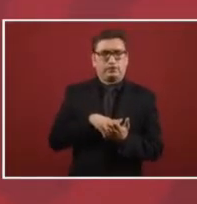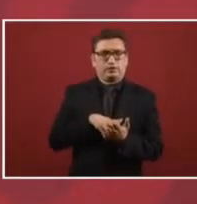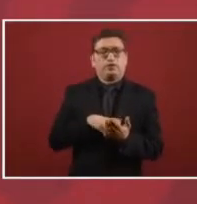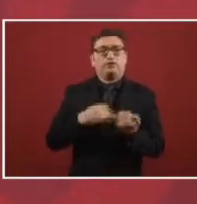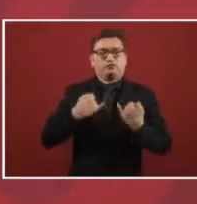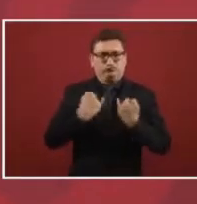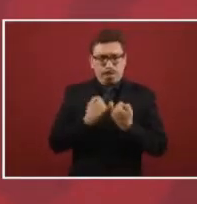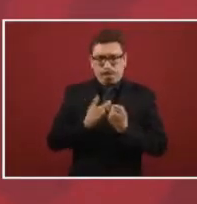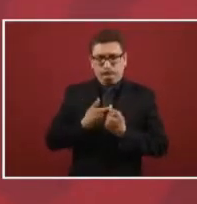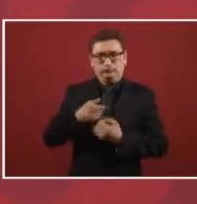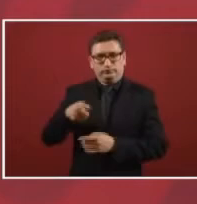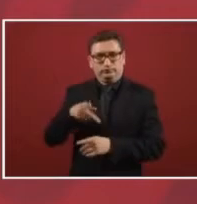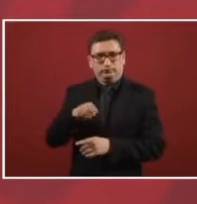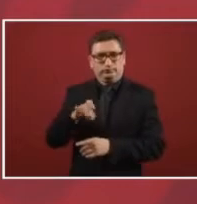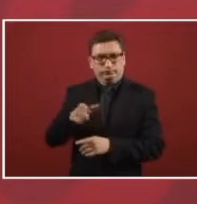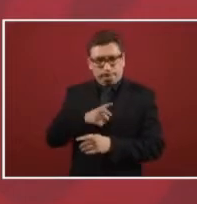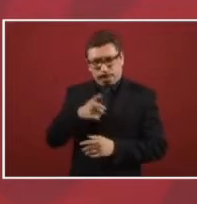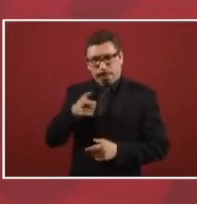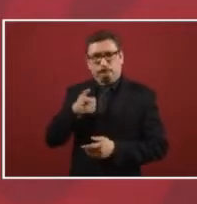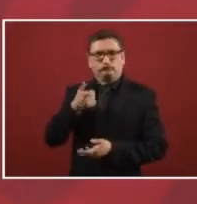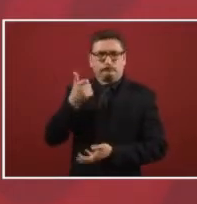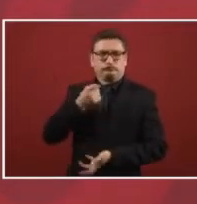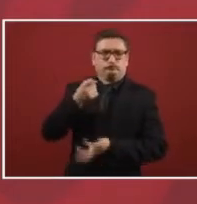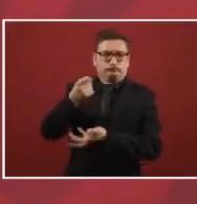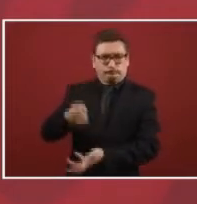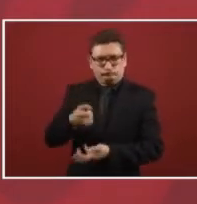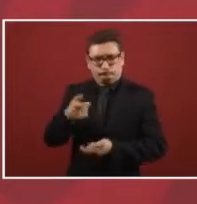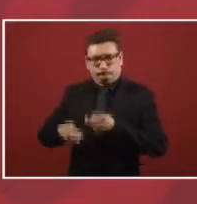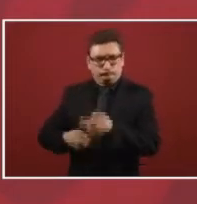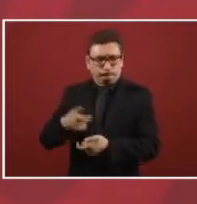and investing in Pemex because